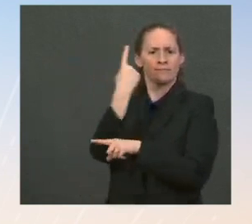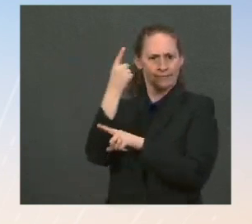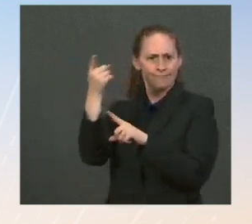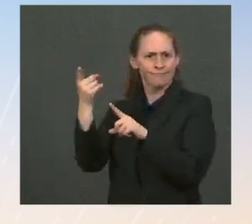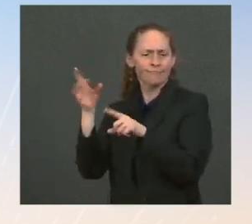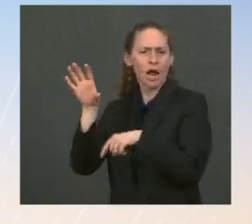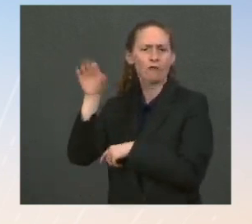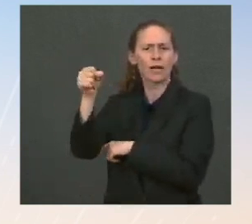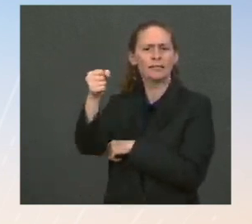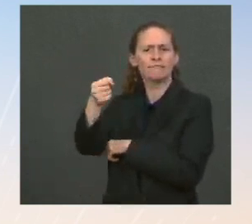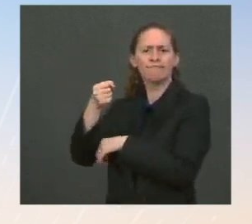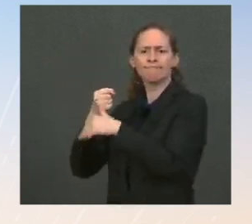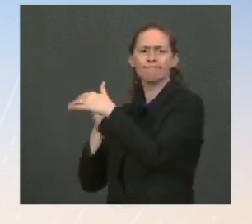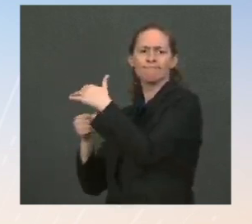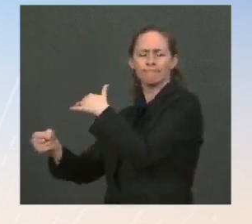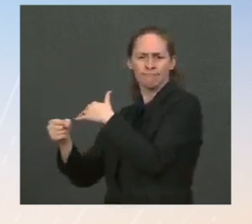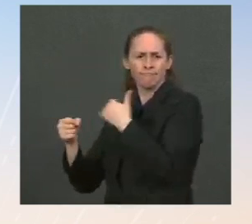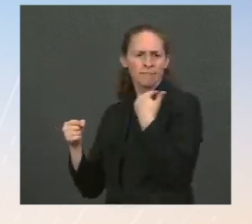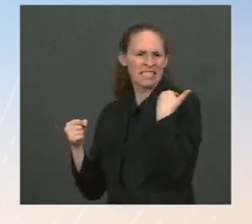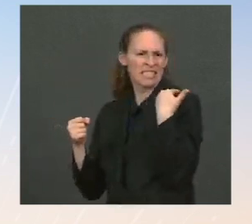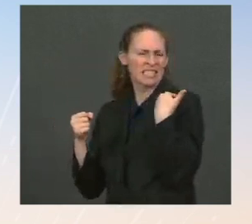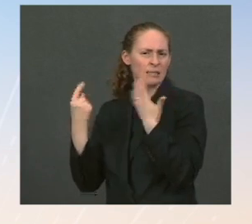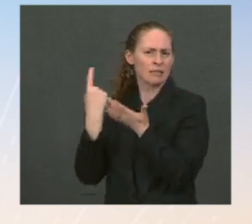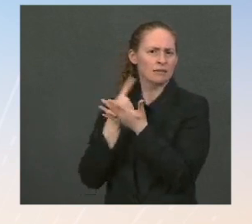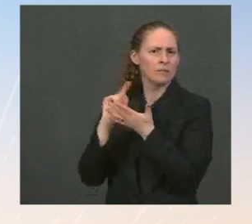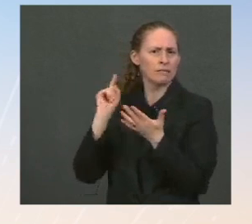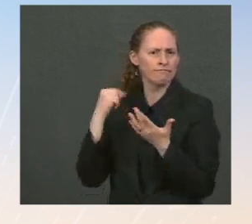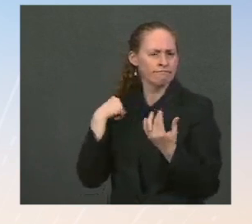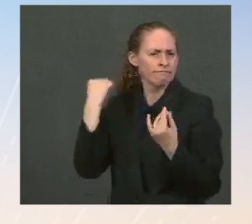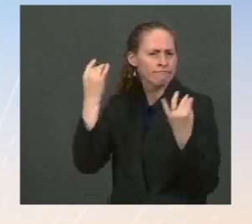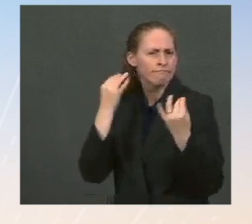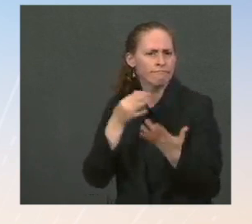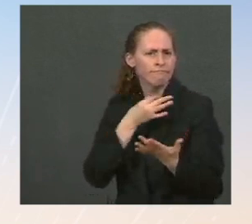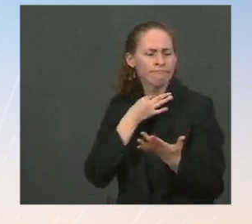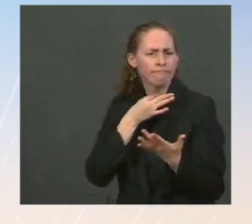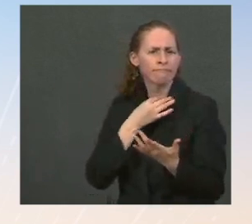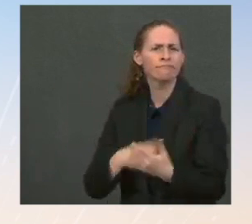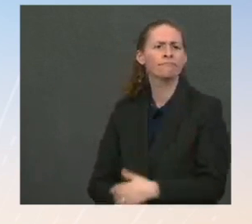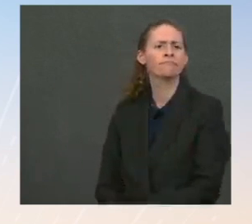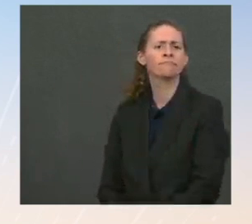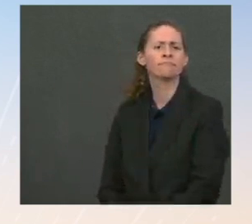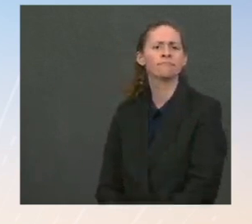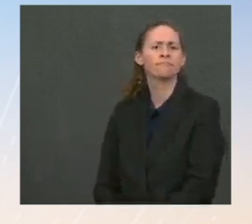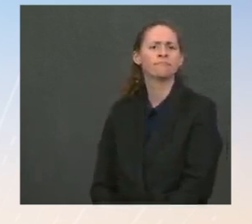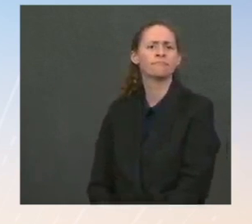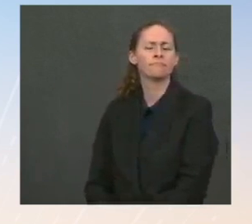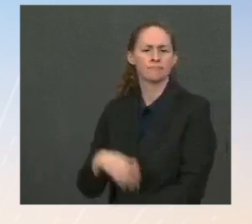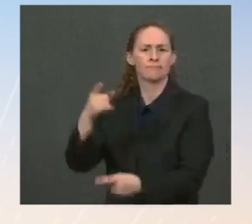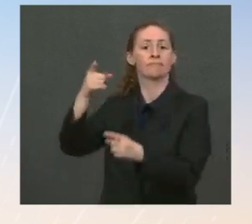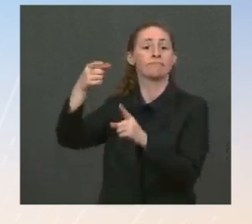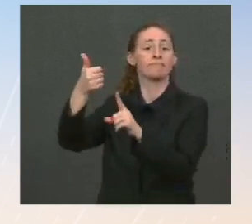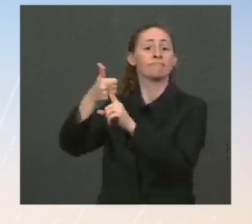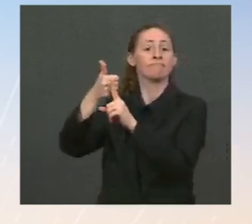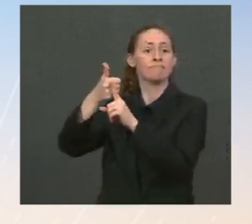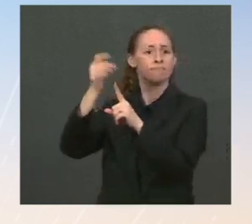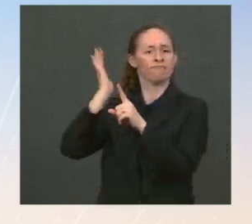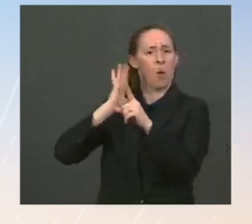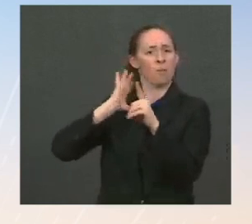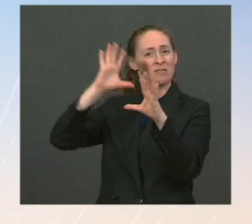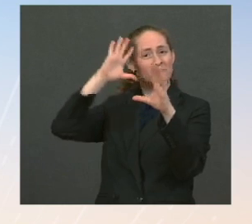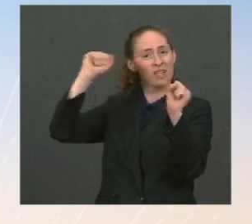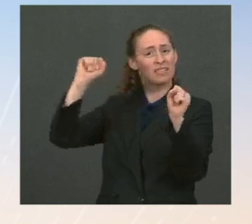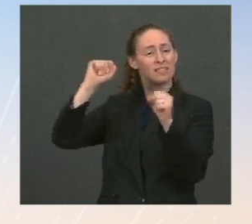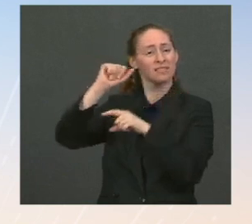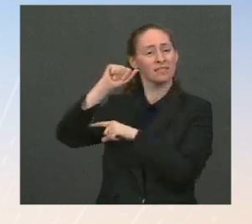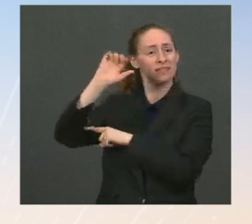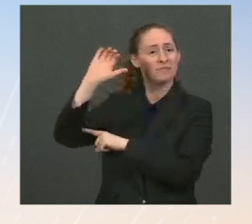former board member of the NAACP, is now on a hunger strike over voting rights? I haven't spoken to him about that. I'm happy to